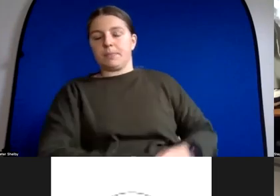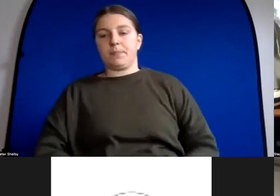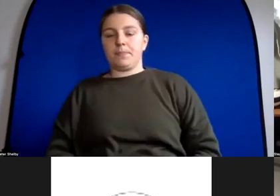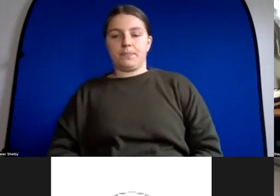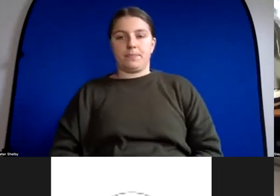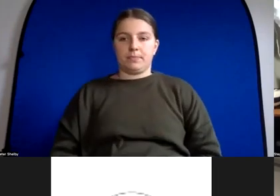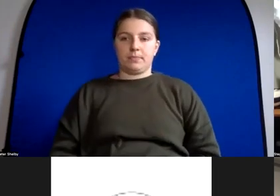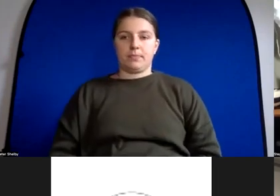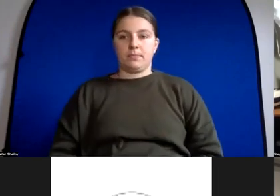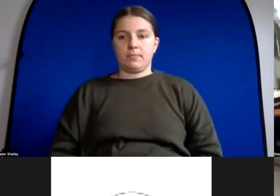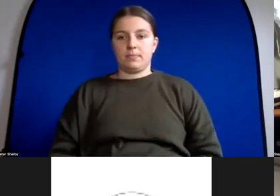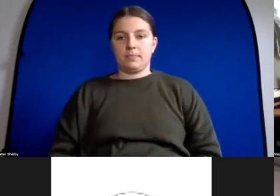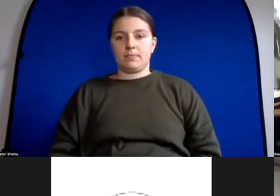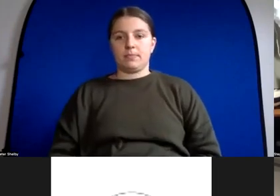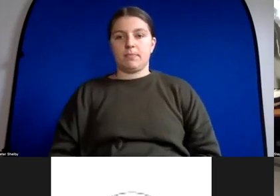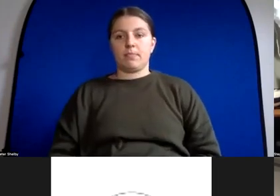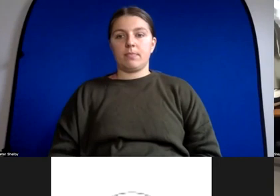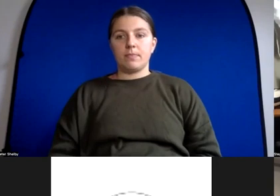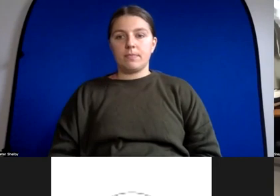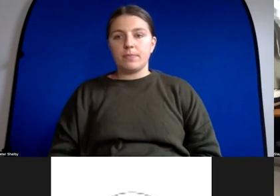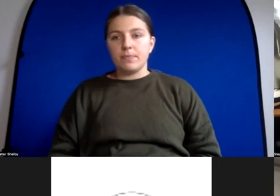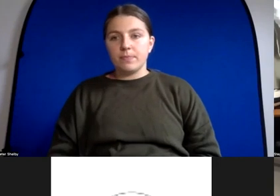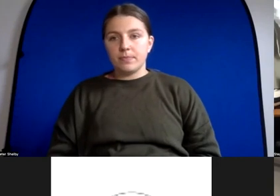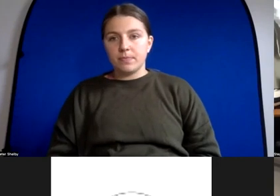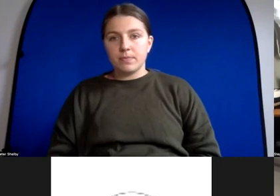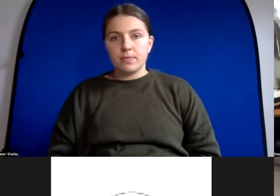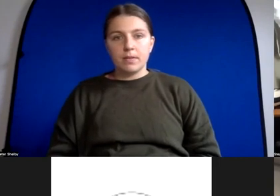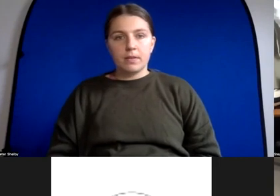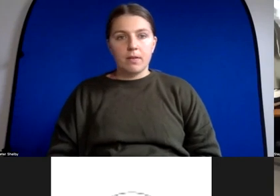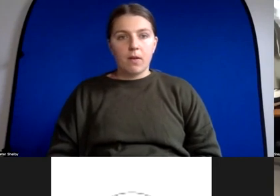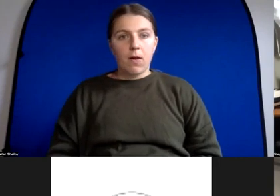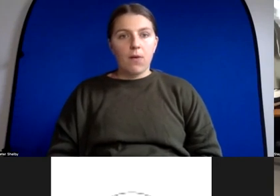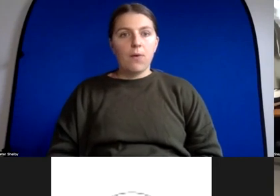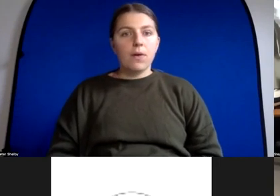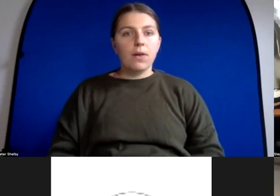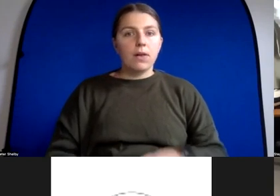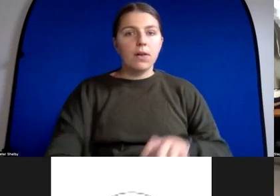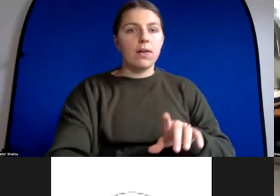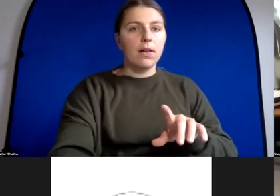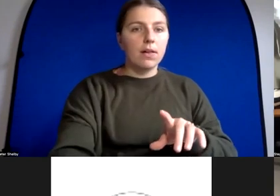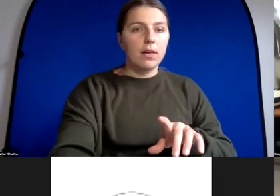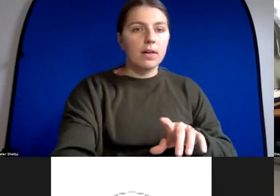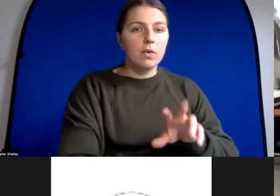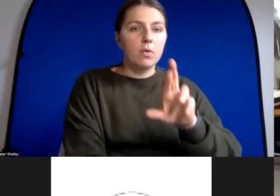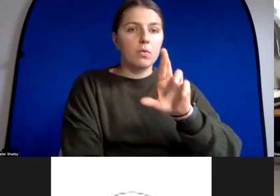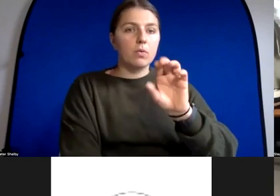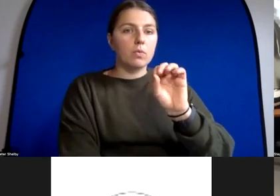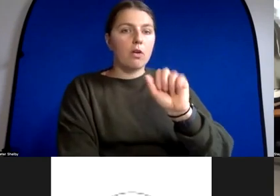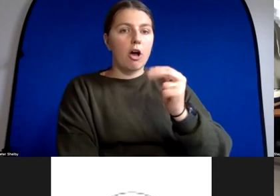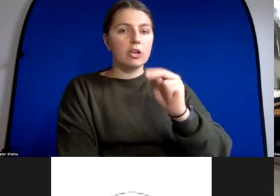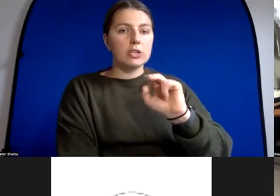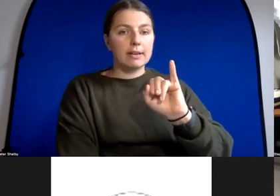and then i see roshni you have a question if you want to oh yes i was just wondering